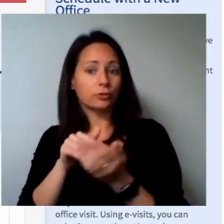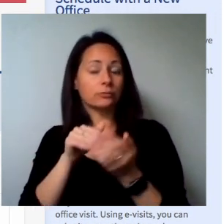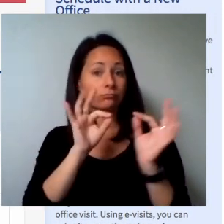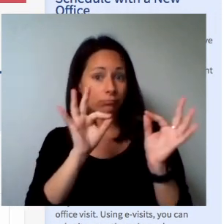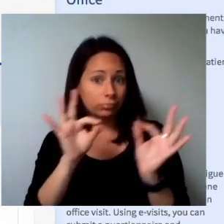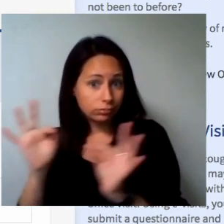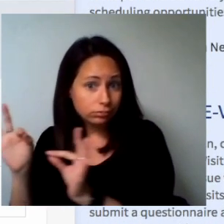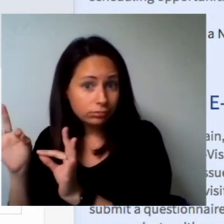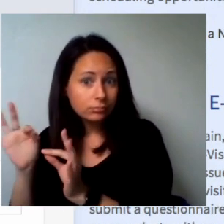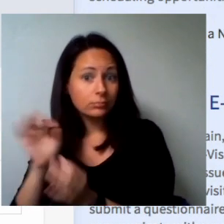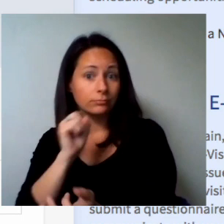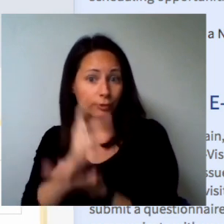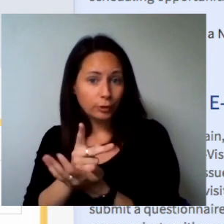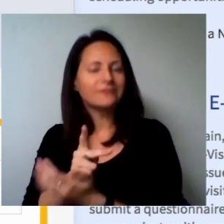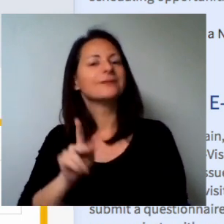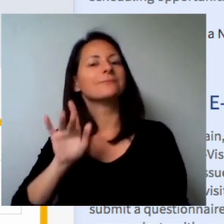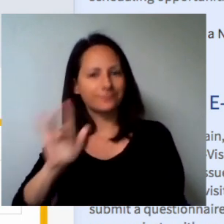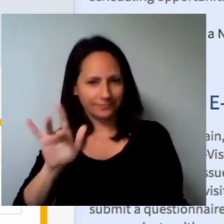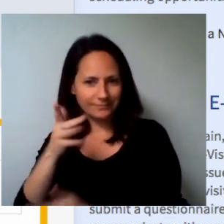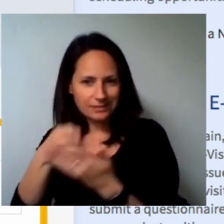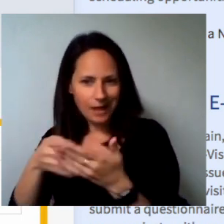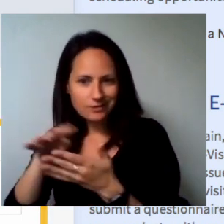and asked what the visit is for.